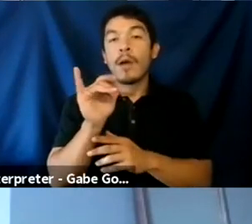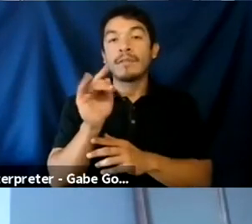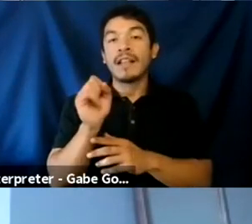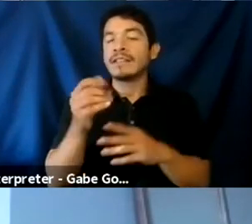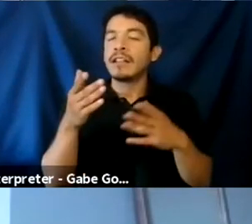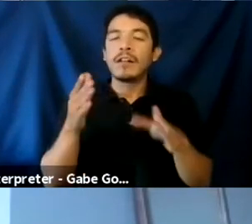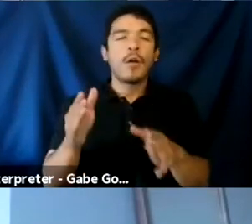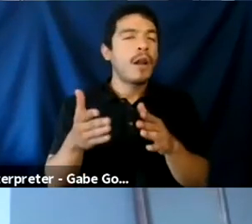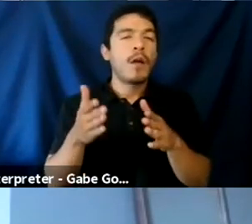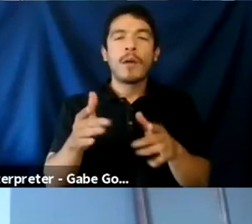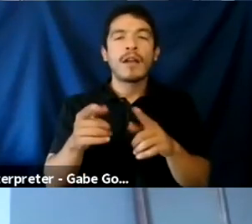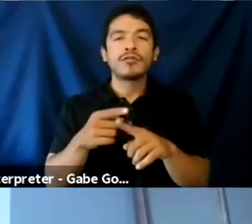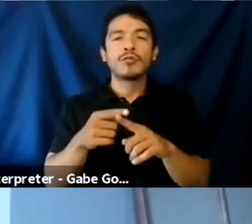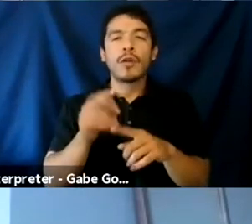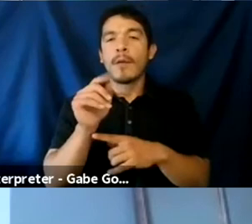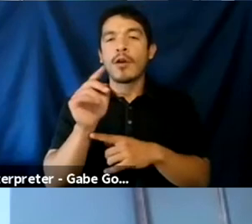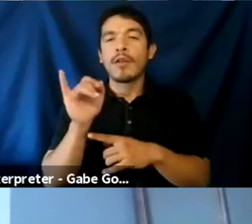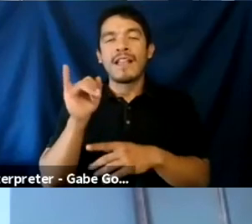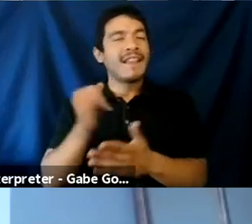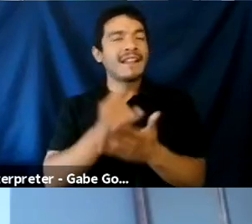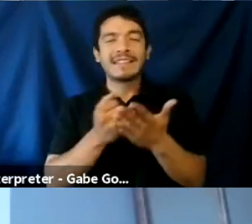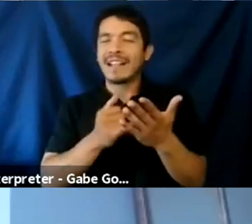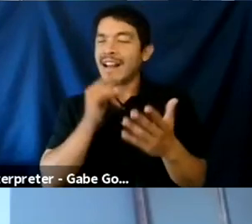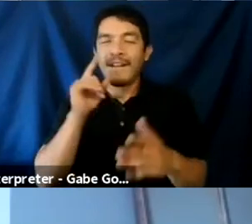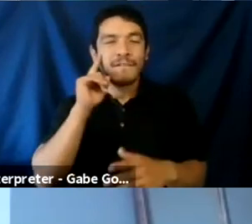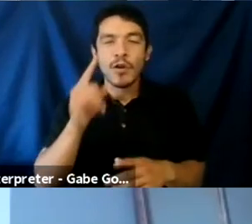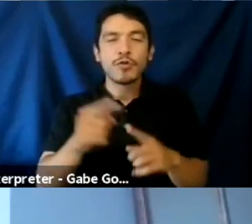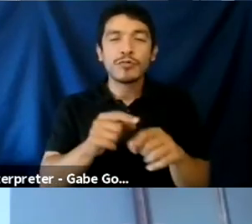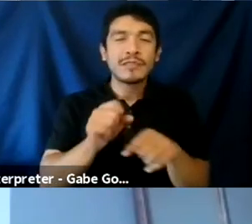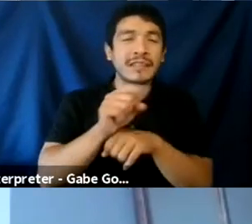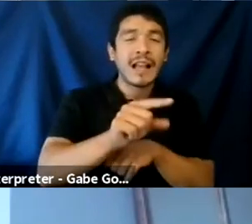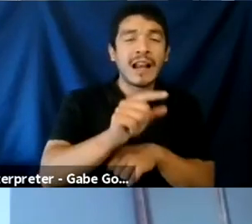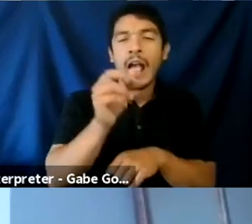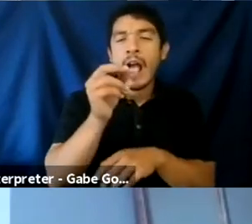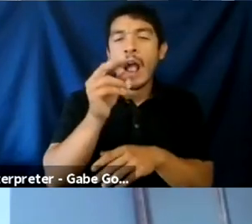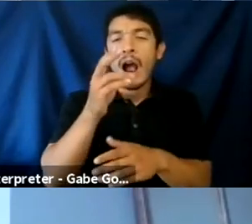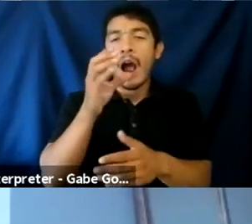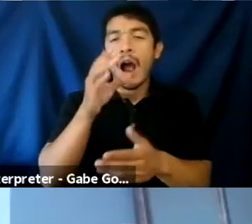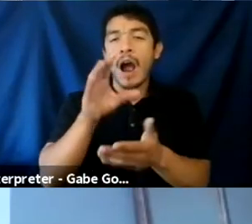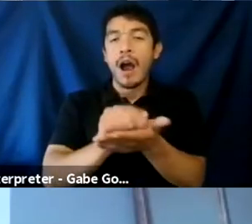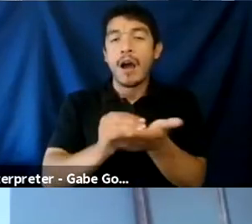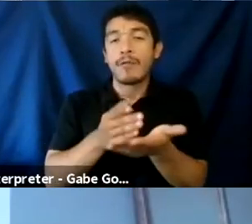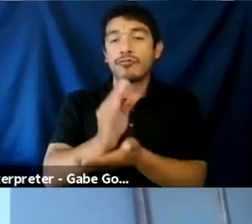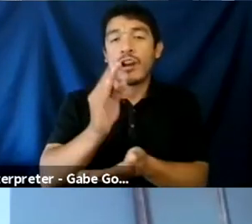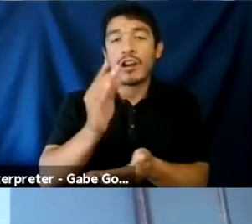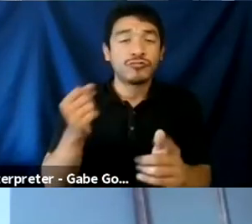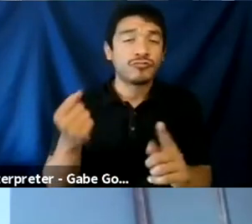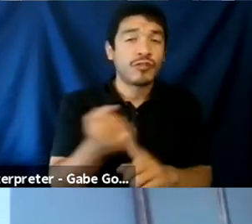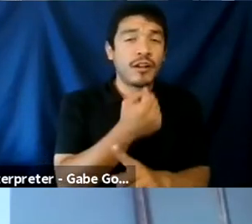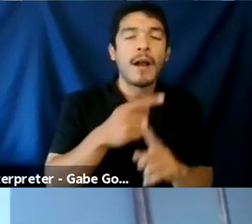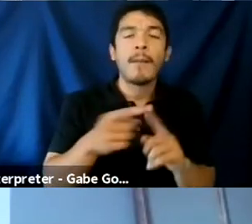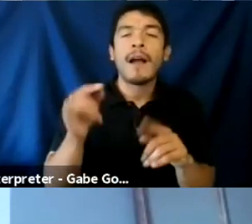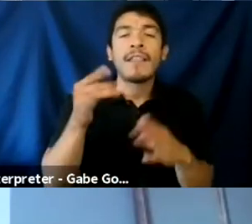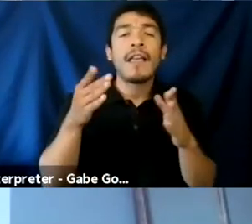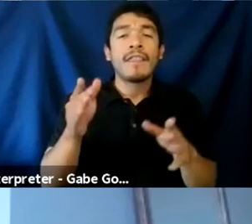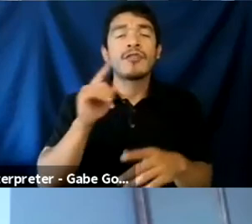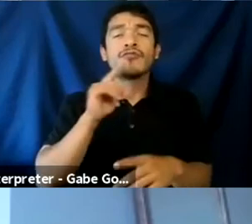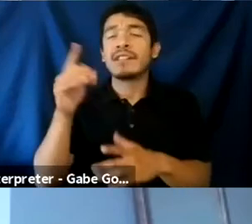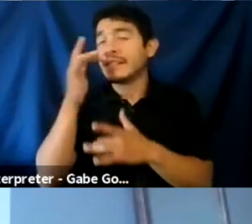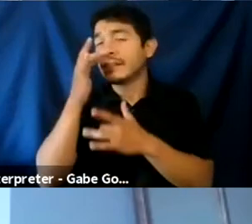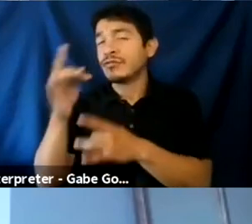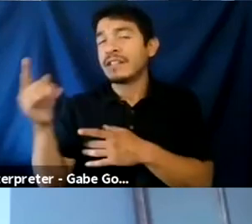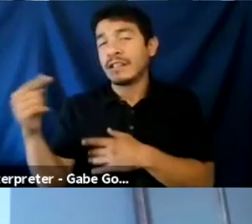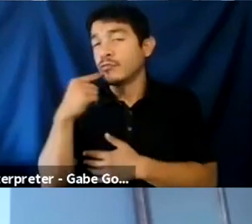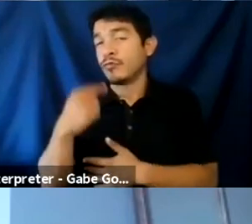which is a whole, not what the system was designed for, but the thing that was very interesting that he told me was